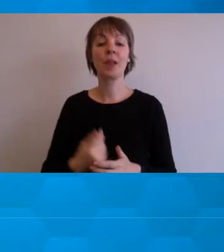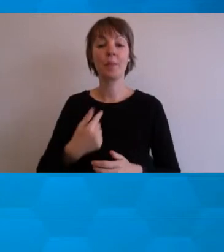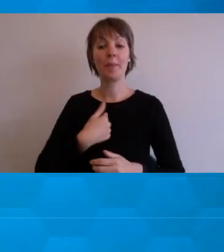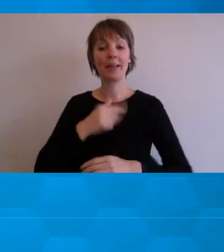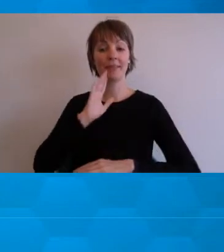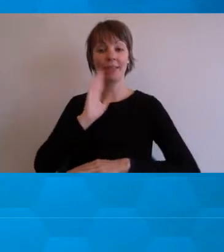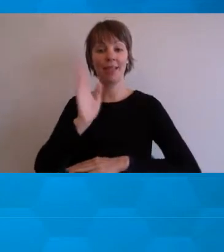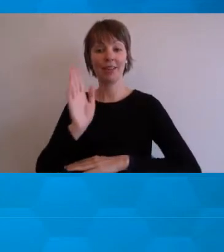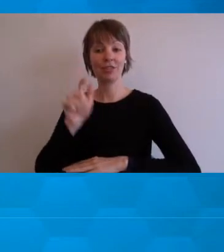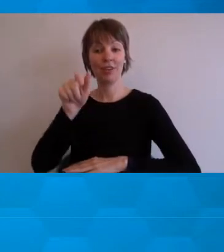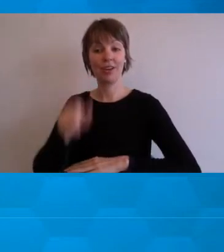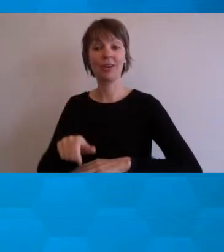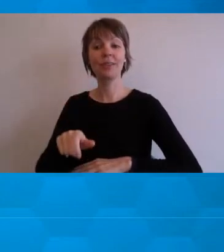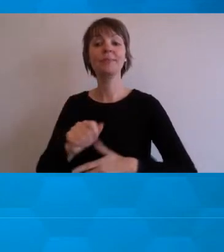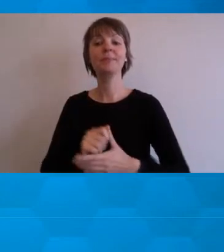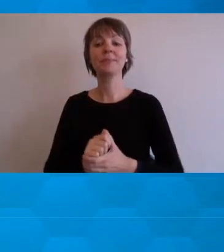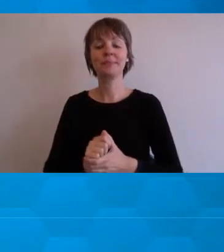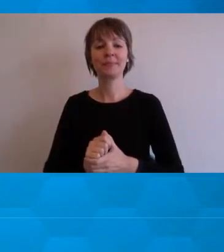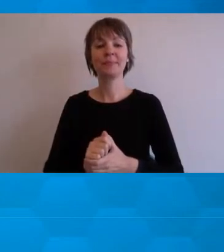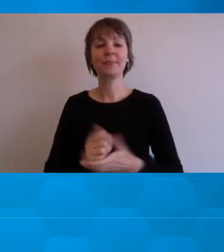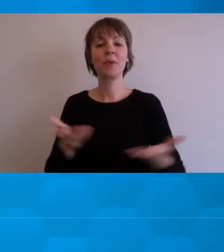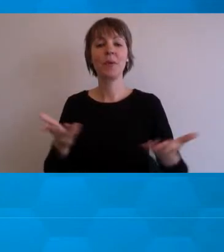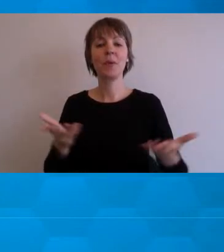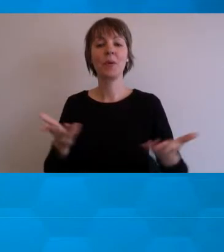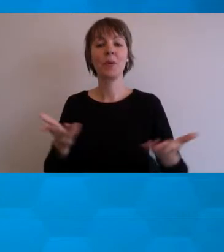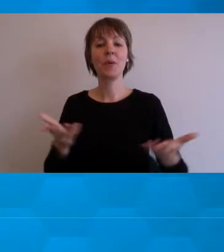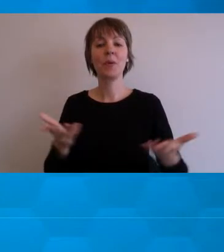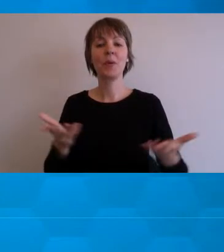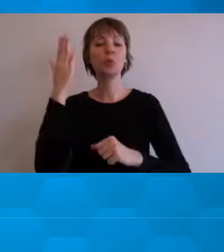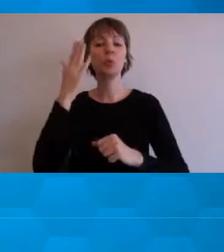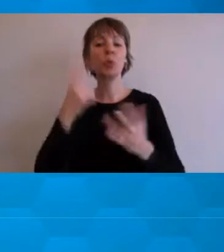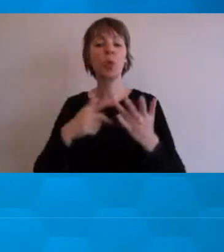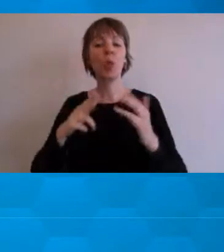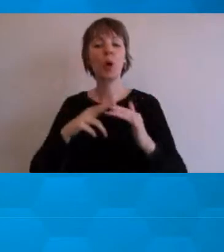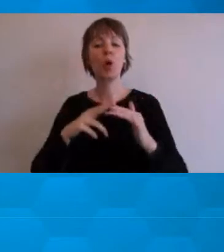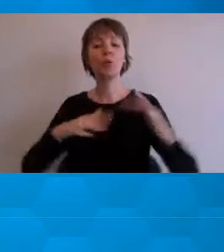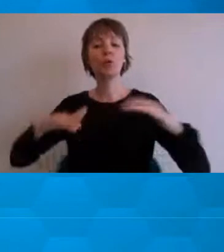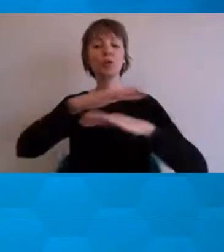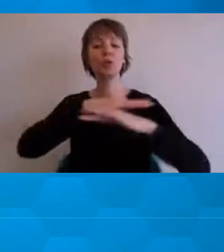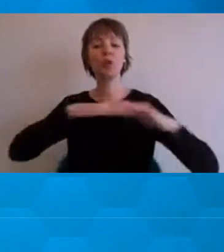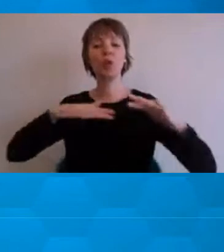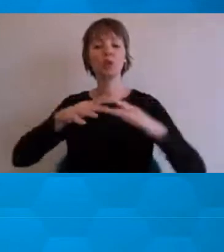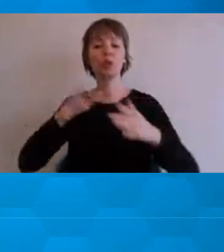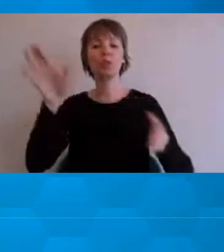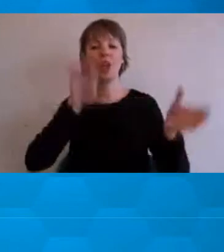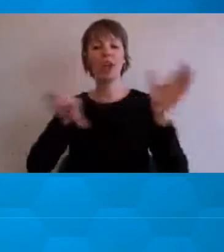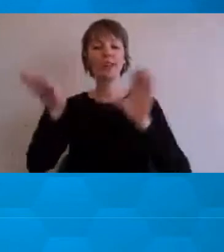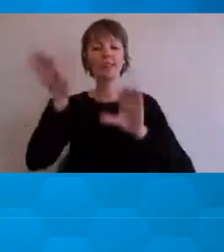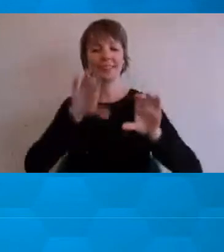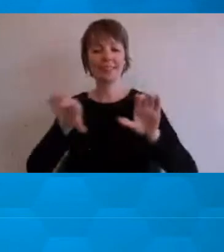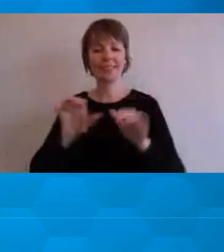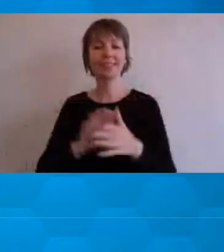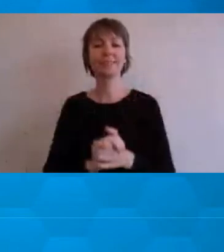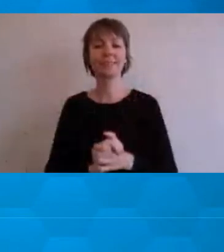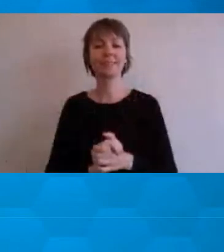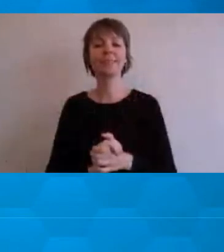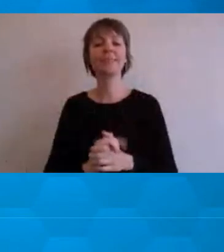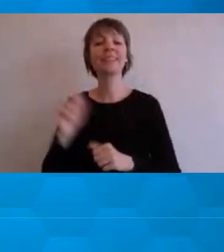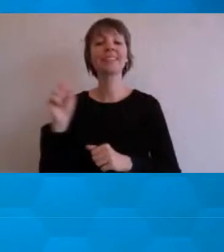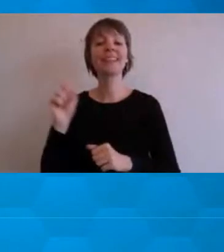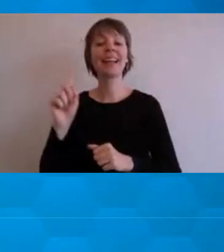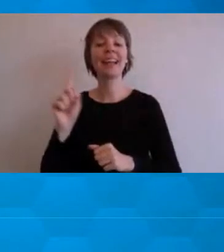over at the School of Social Sciences. And today what I'm going to do is just